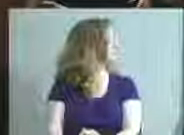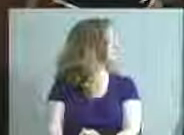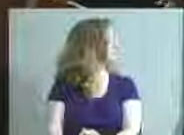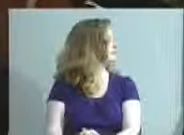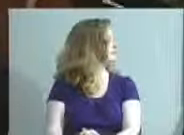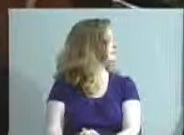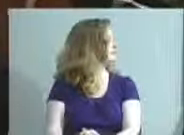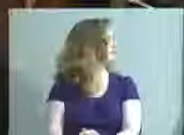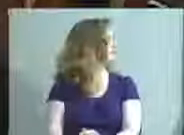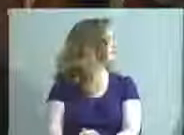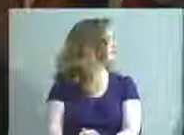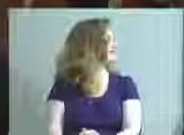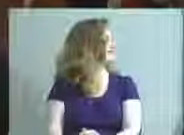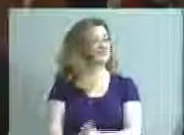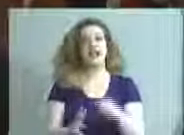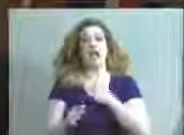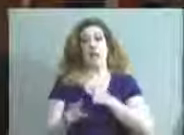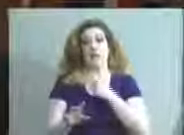but we're related